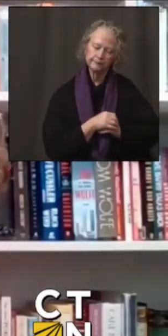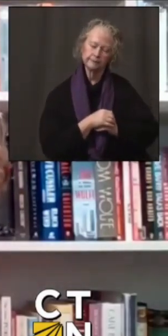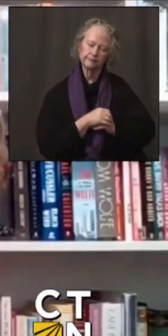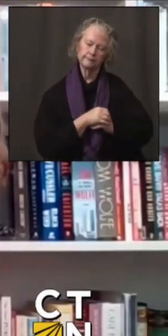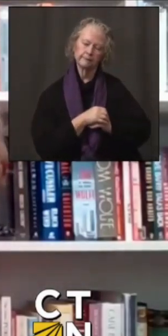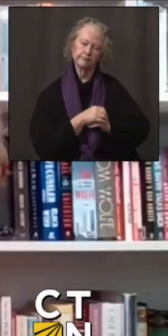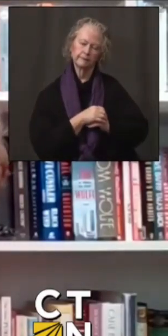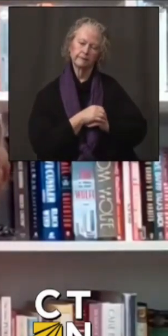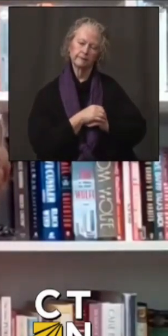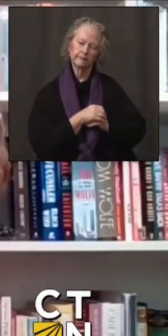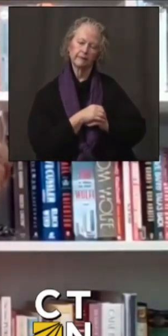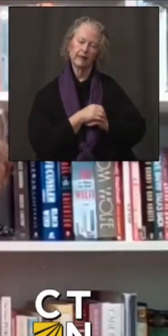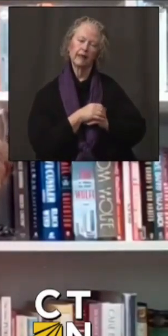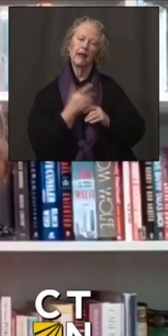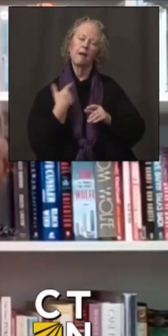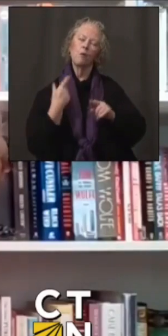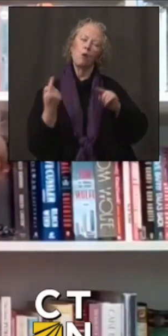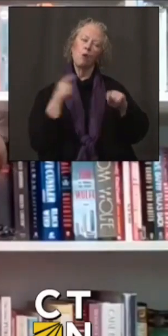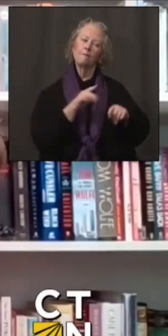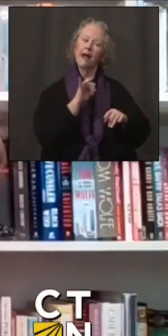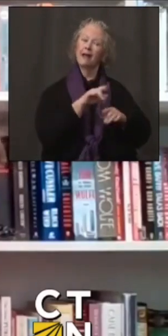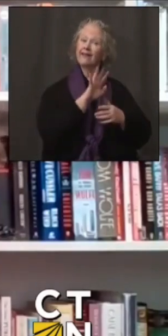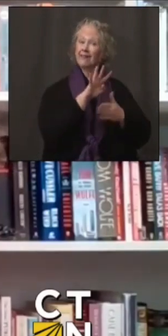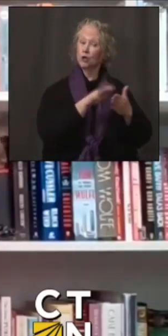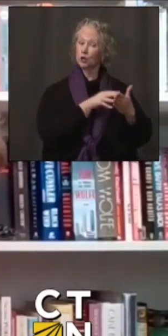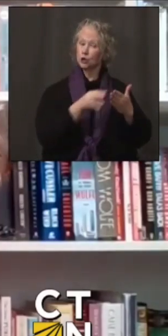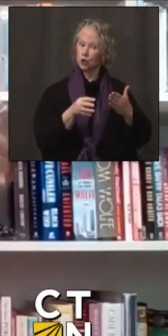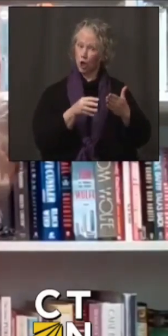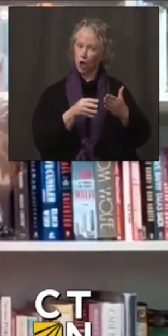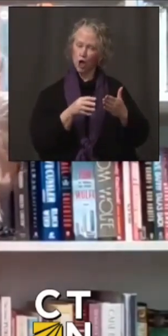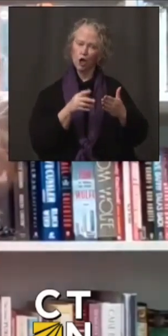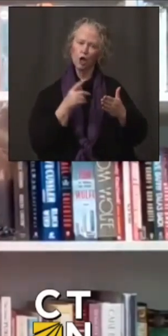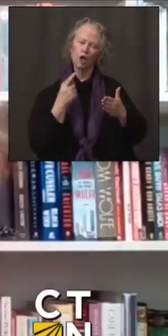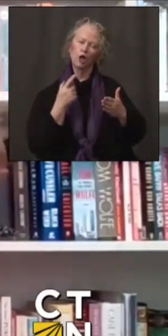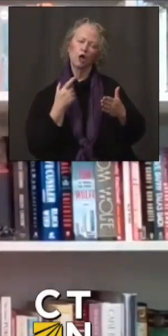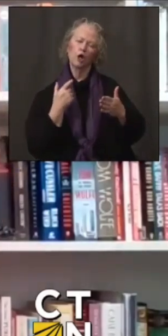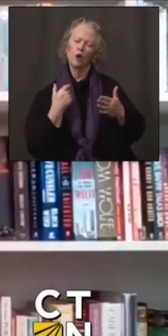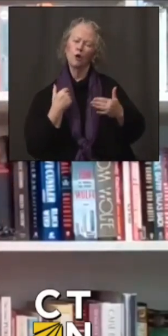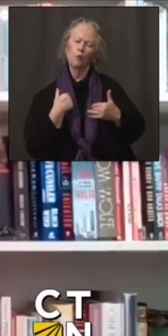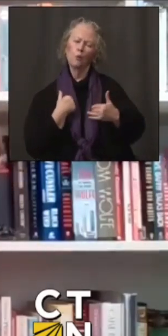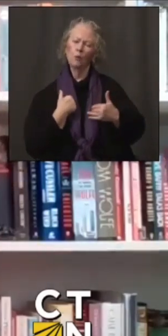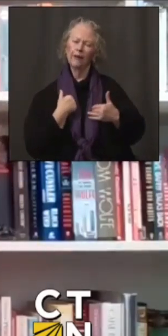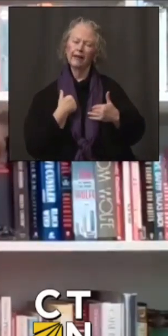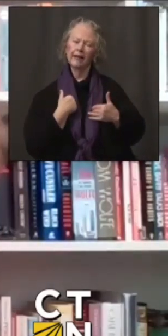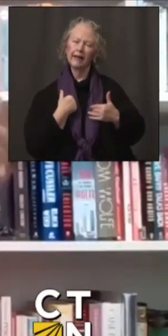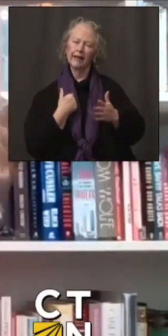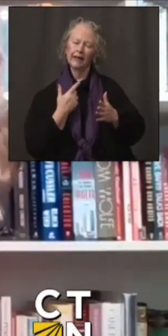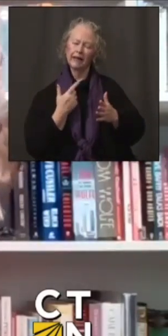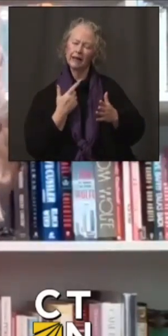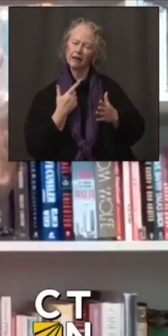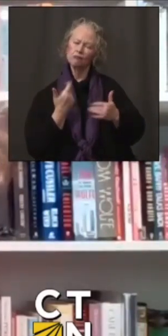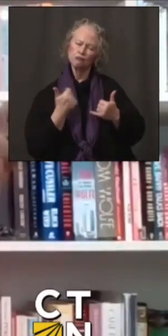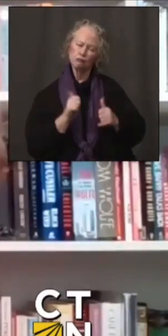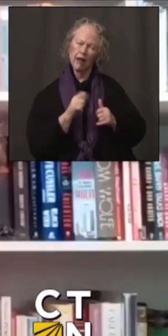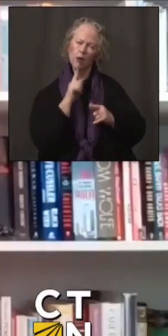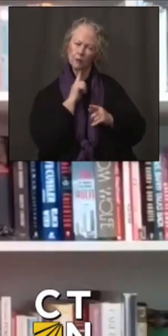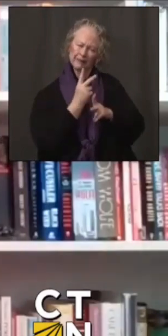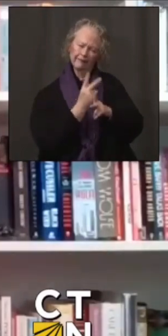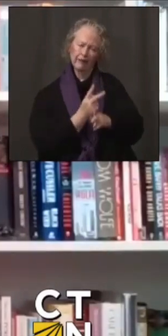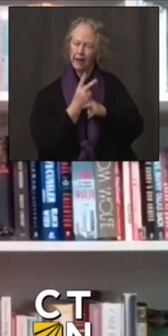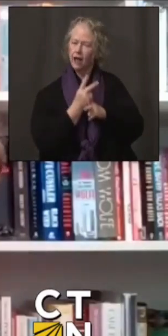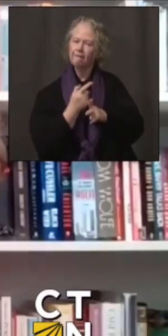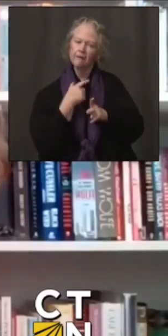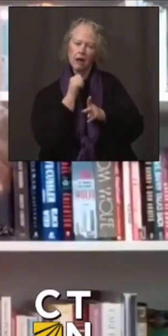Going back to the chart that the governor showed between the micromanagement and the Wild West, we're working really hard to thread that needle.